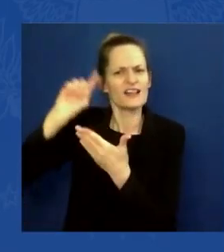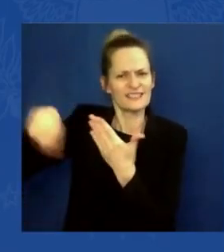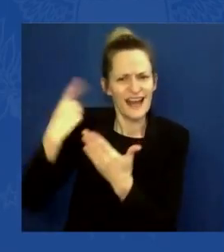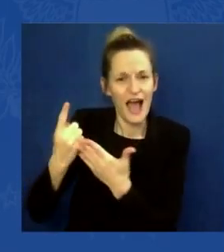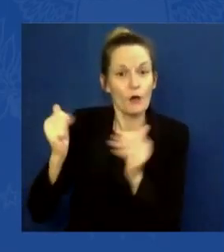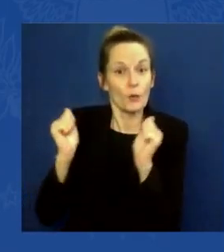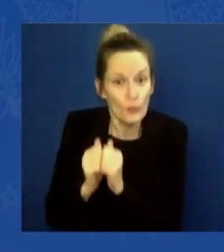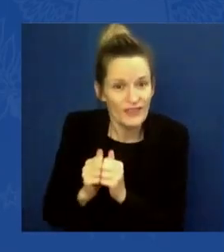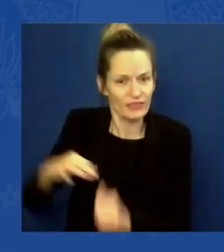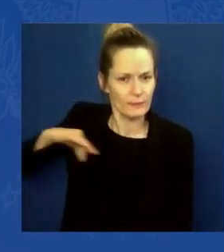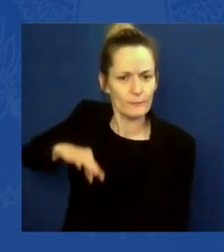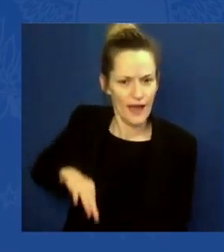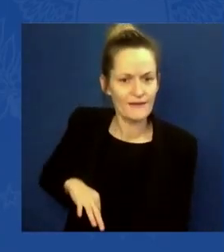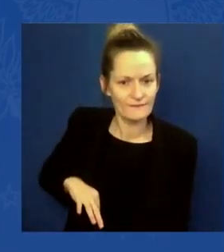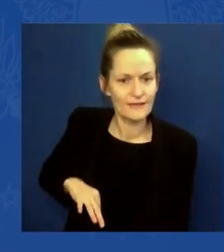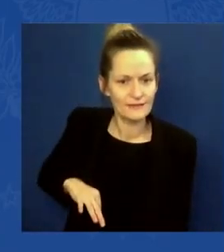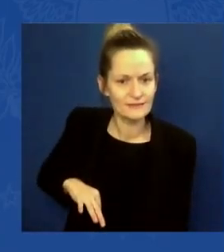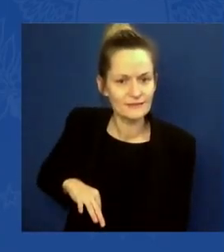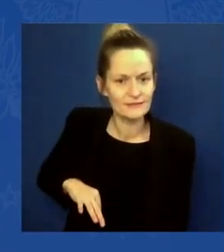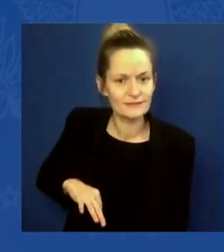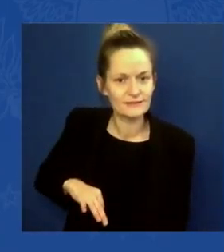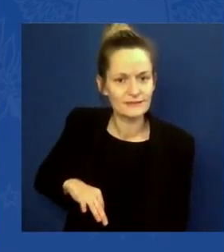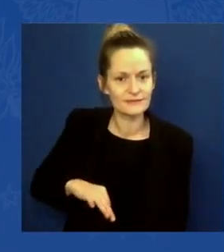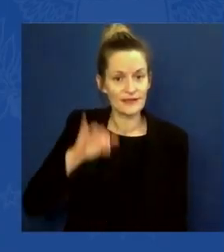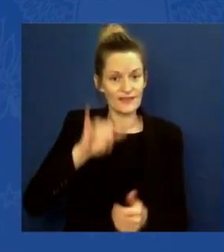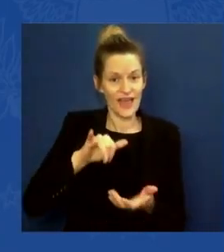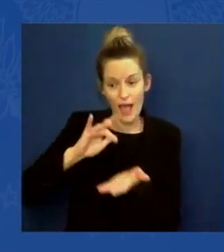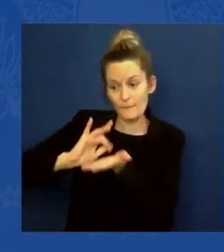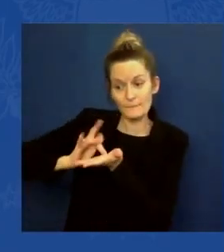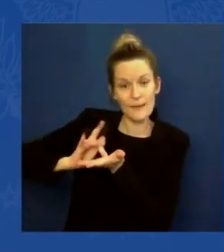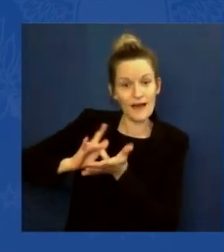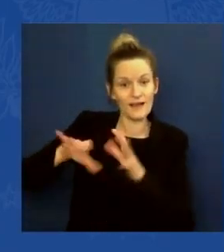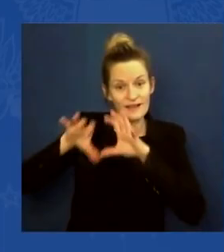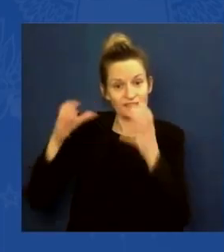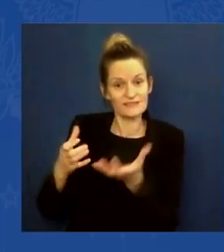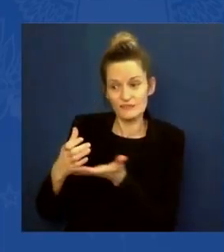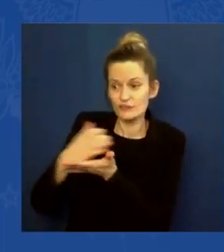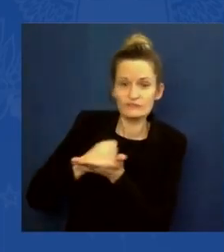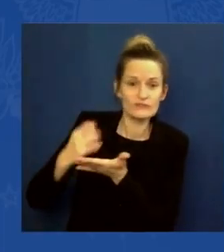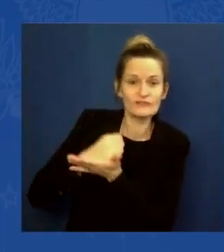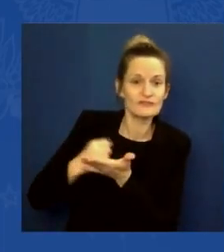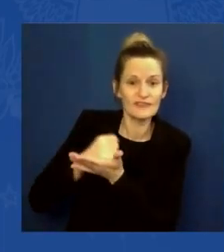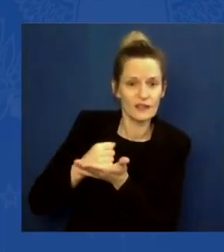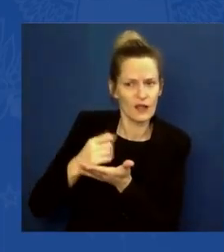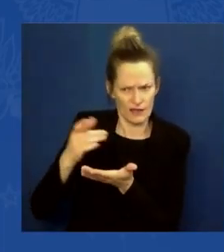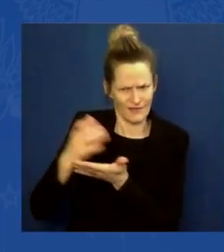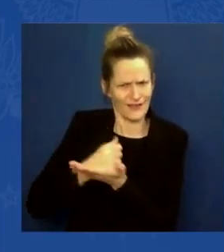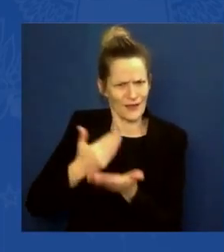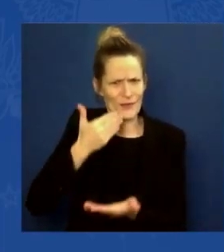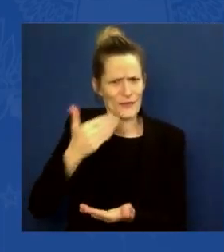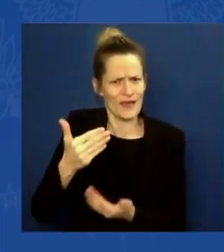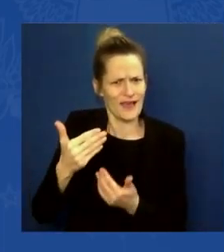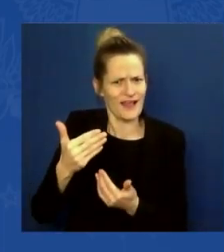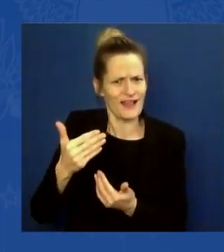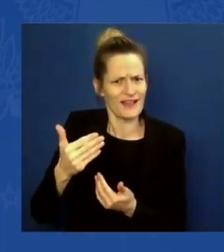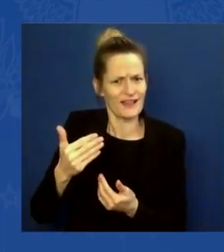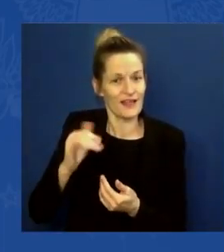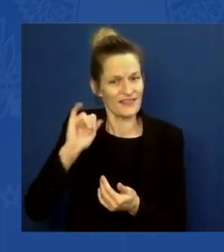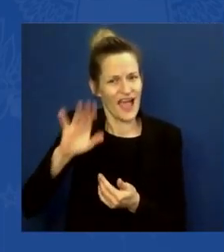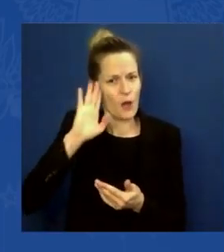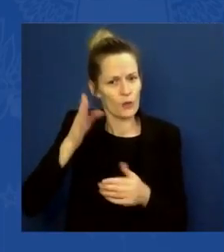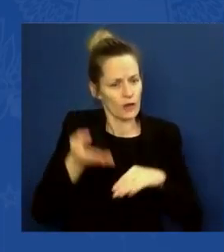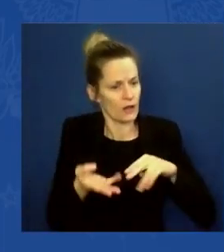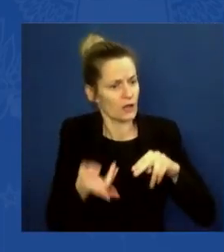That's never happened. So, to accelerate that process, we need to invest and innovate. We need a modern electric grid,